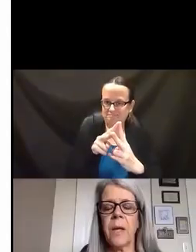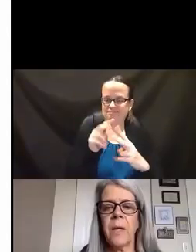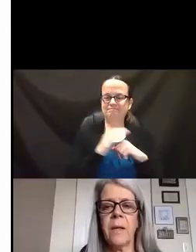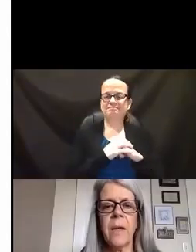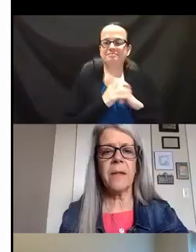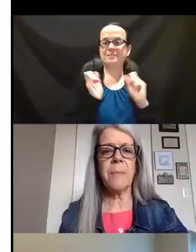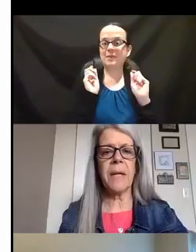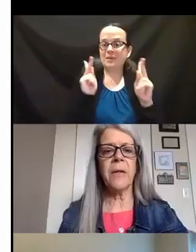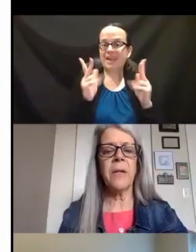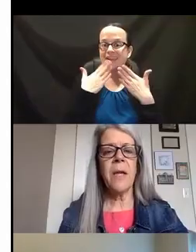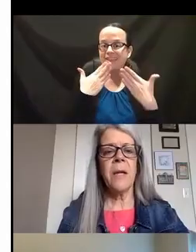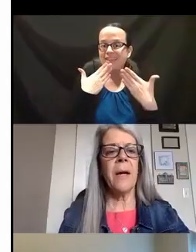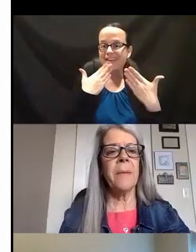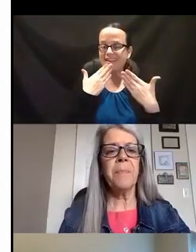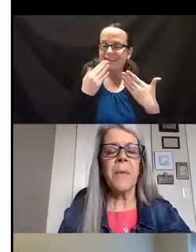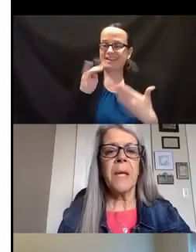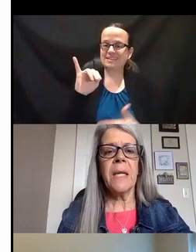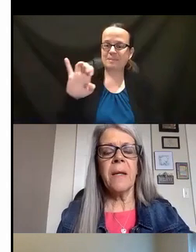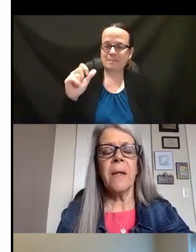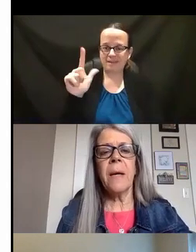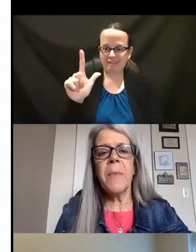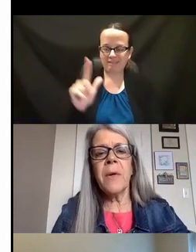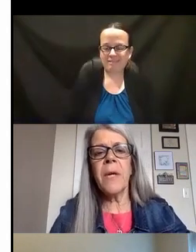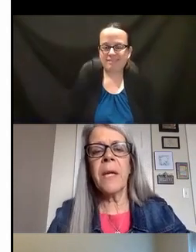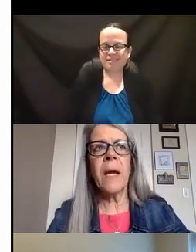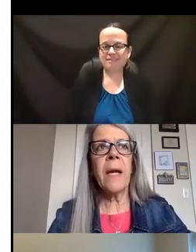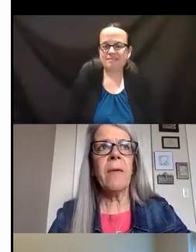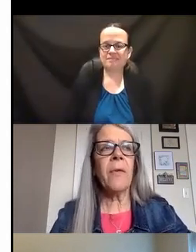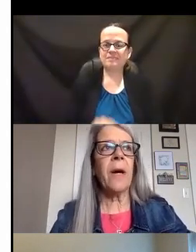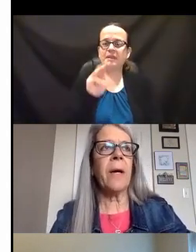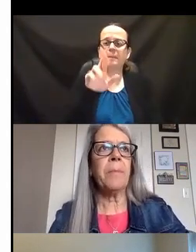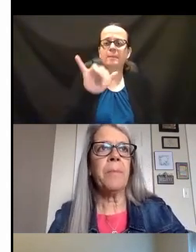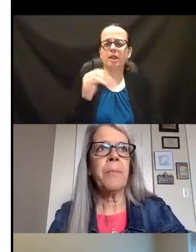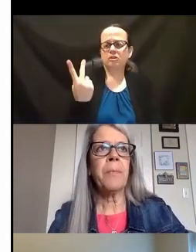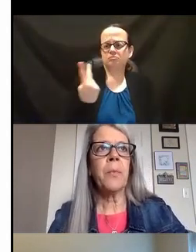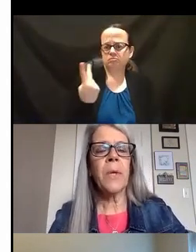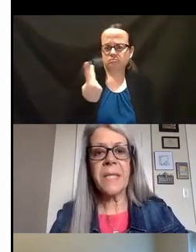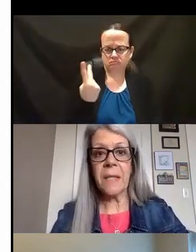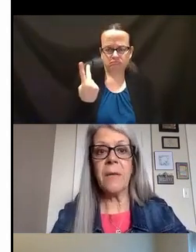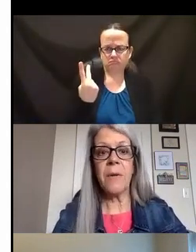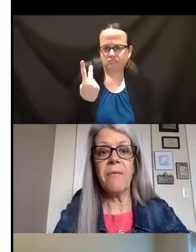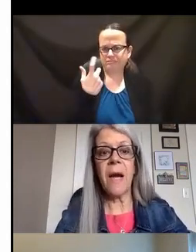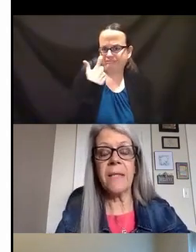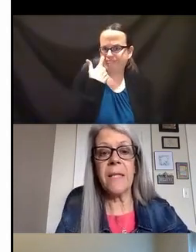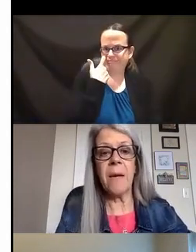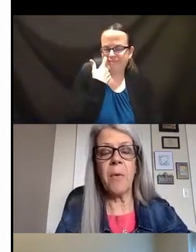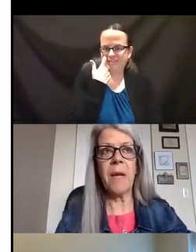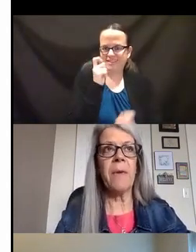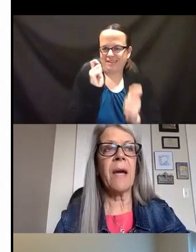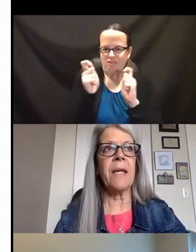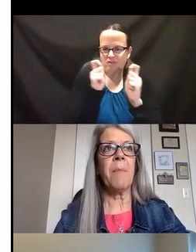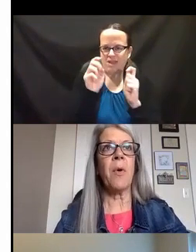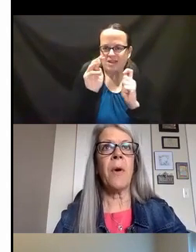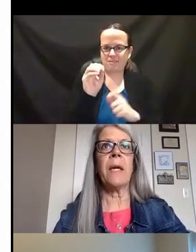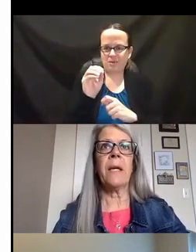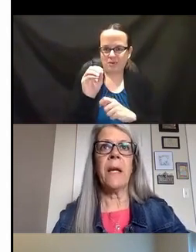Hey, thanks, Michael. Yeah, Mary and I have recently revised the MOA.